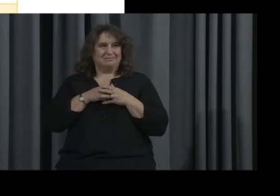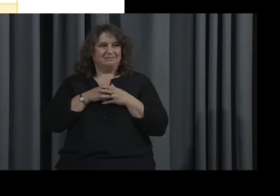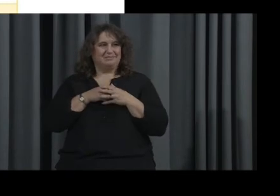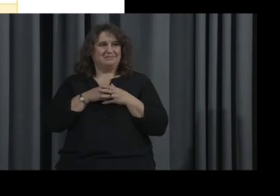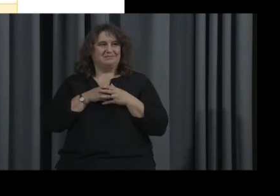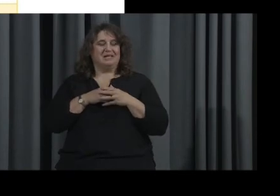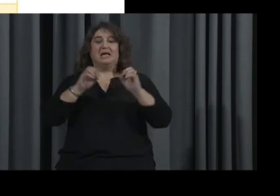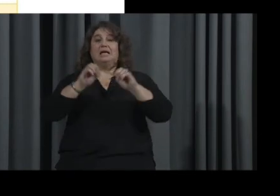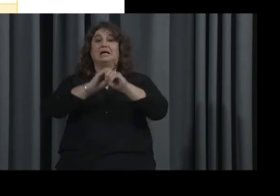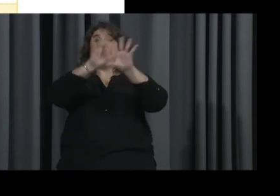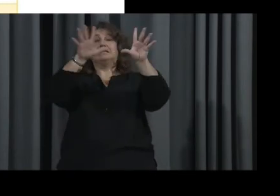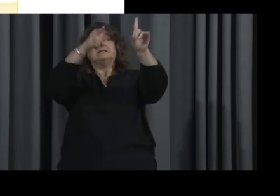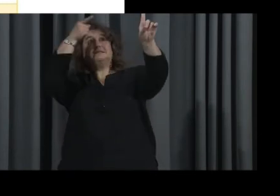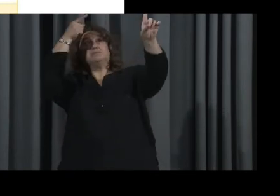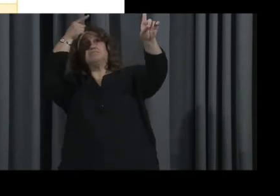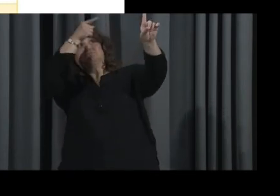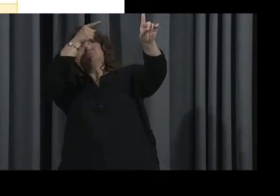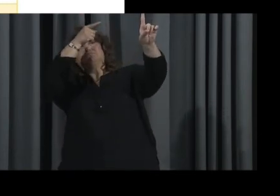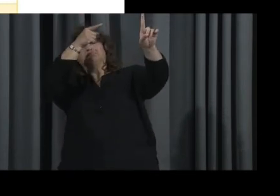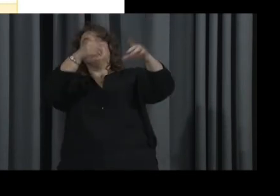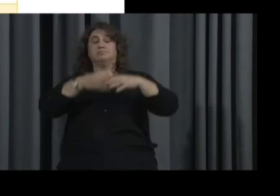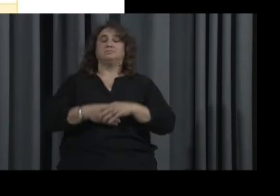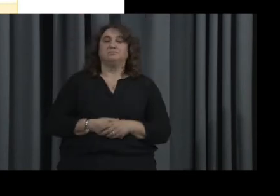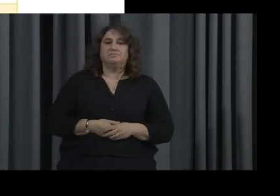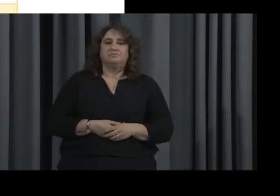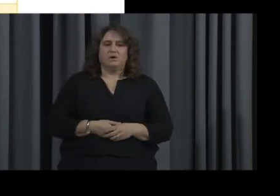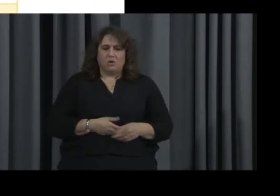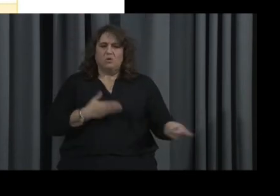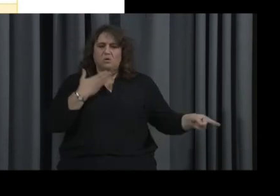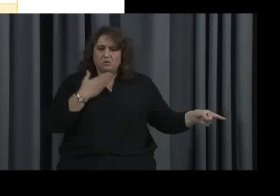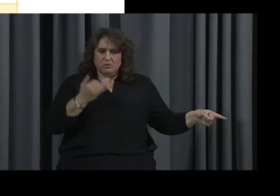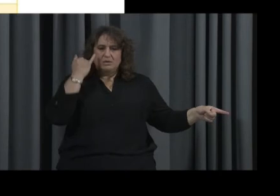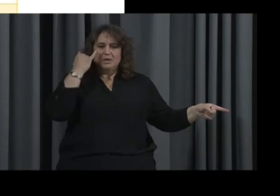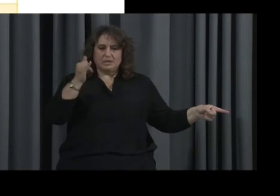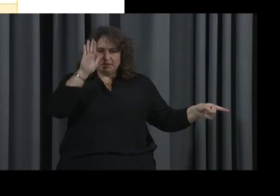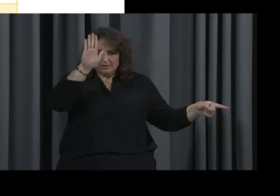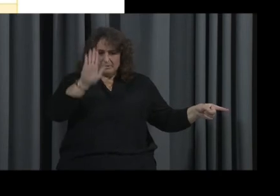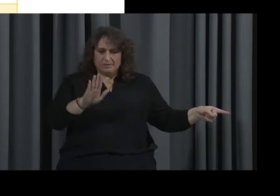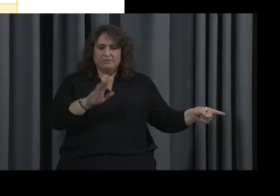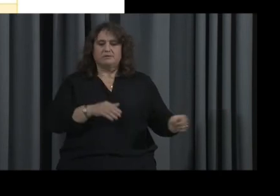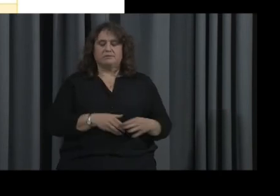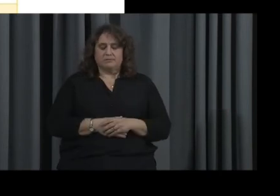Clear priorities. Oh, that was good. Clear priorities. Good. That was great. Another one?